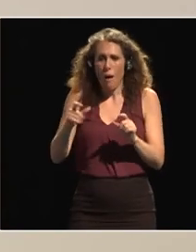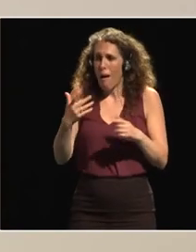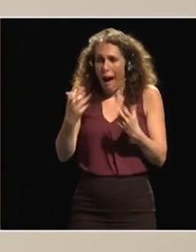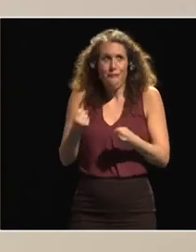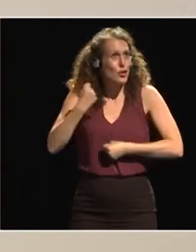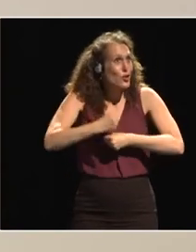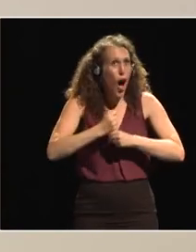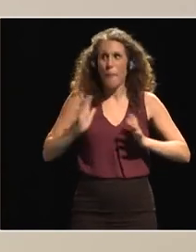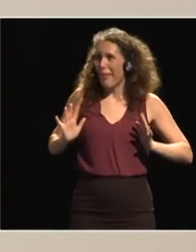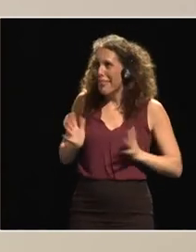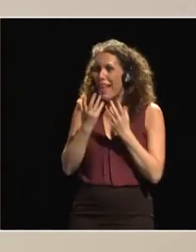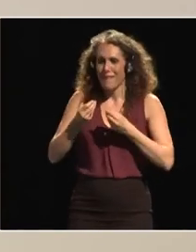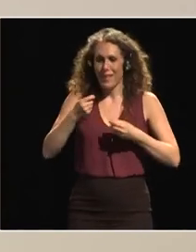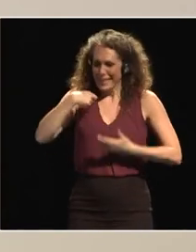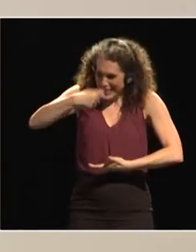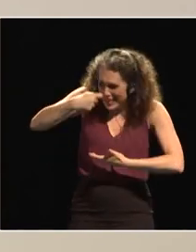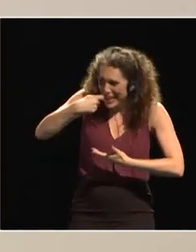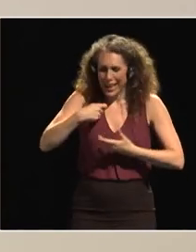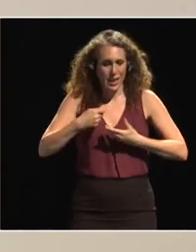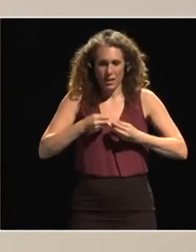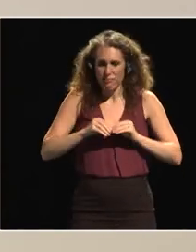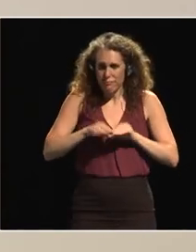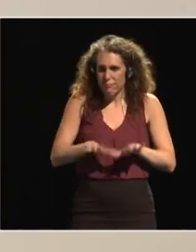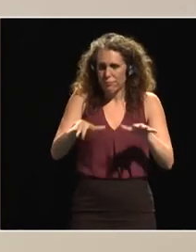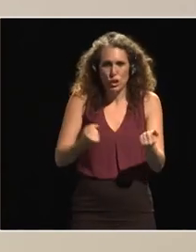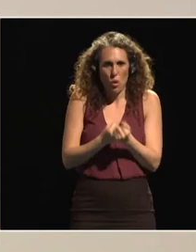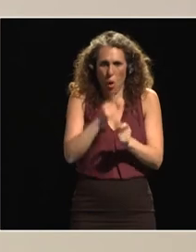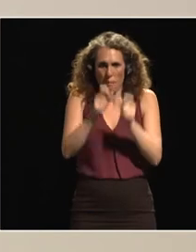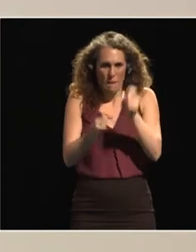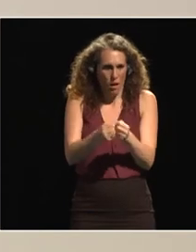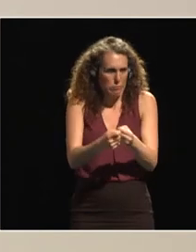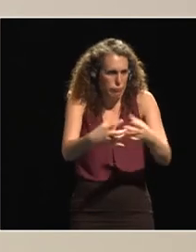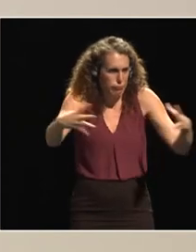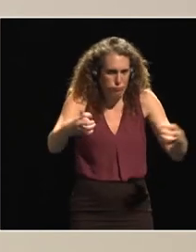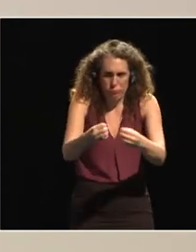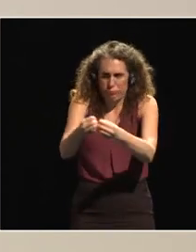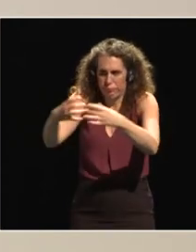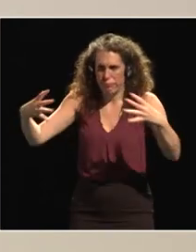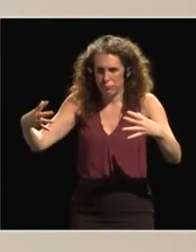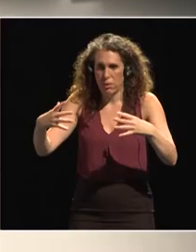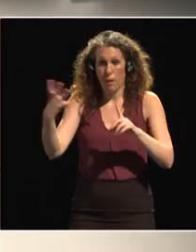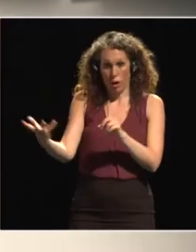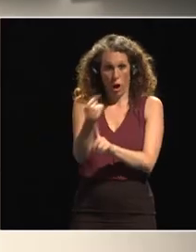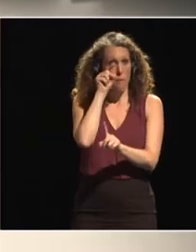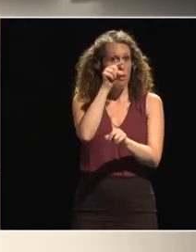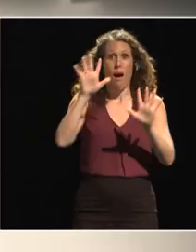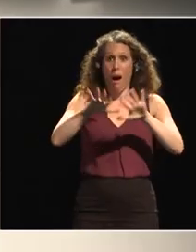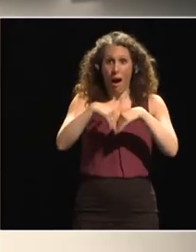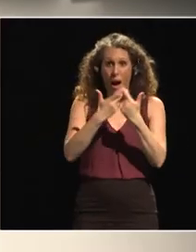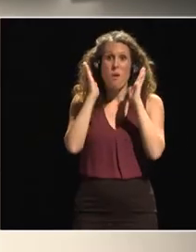and hopefully have sufficient food for the growing populations that we have in our neighborhood and by working together between the European